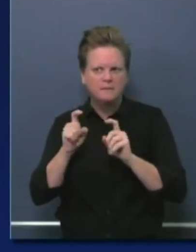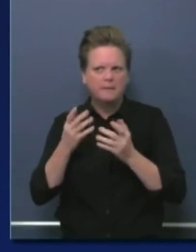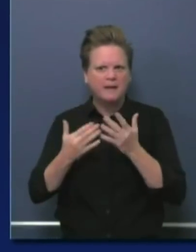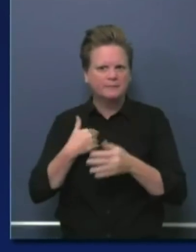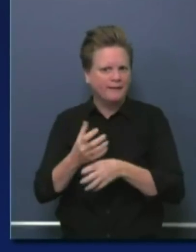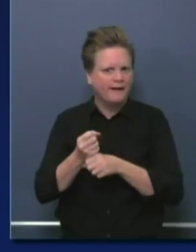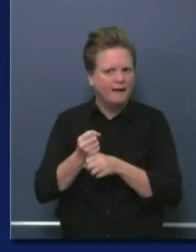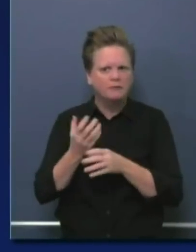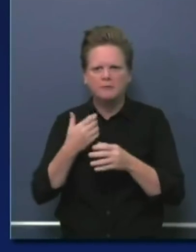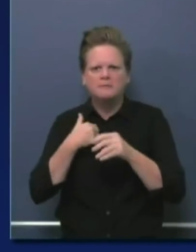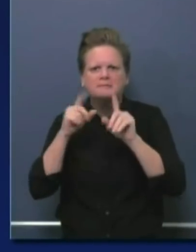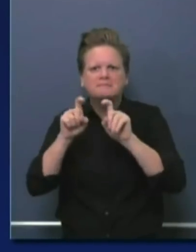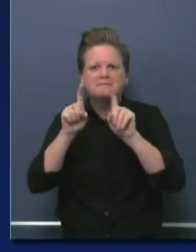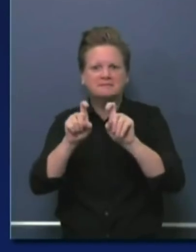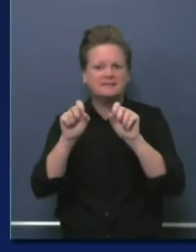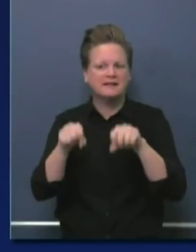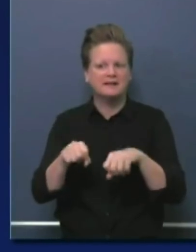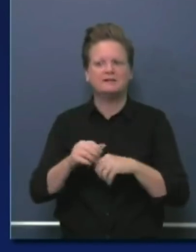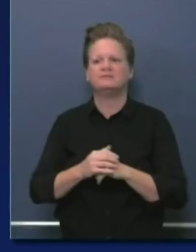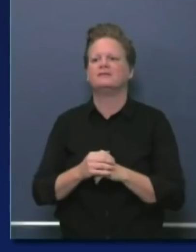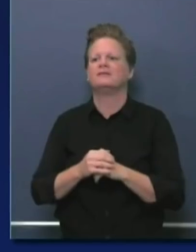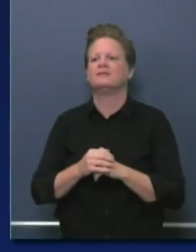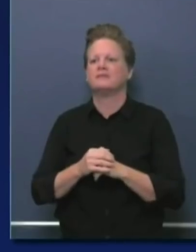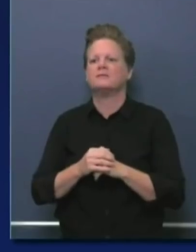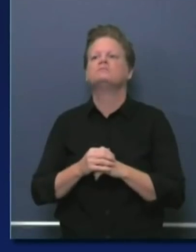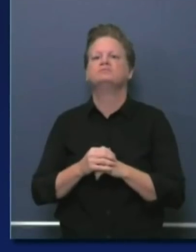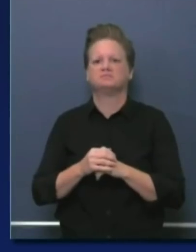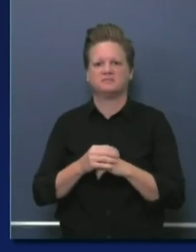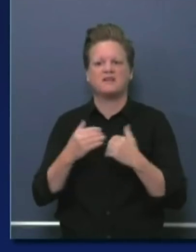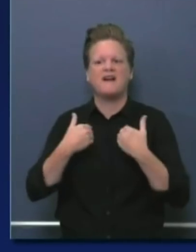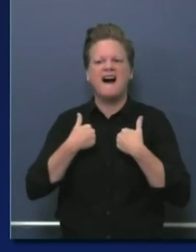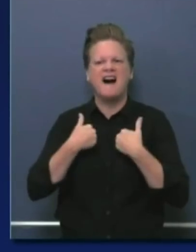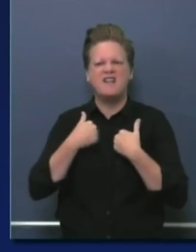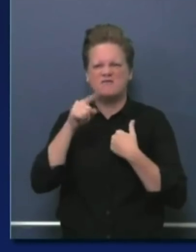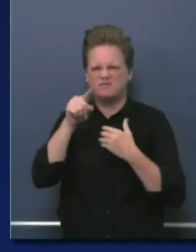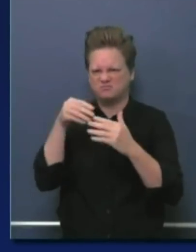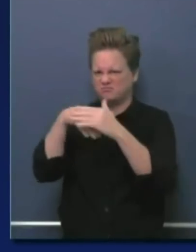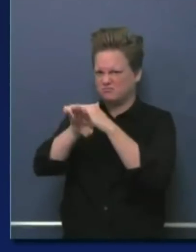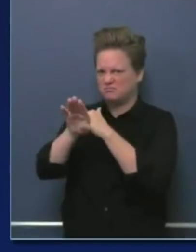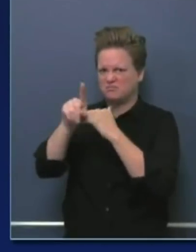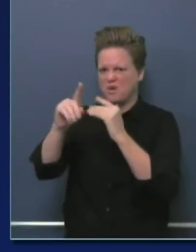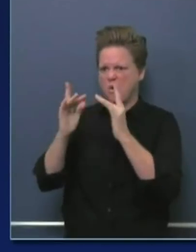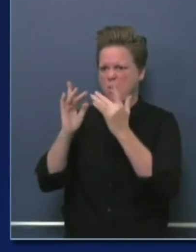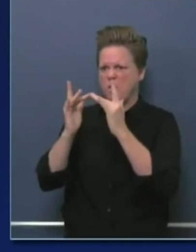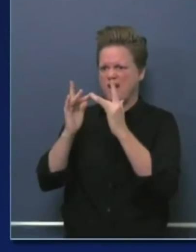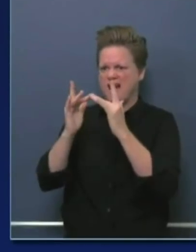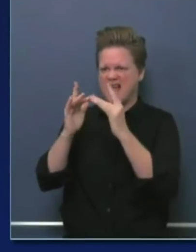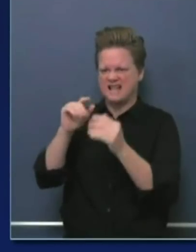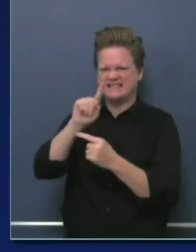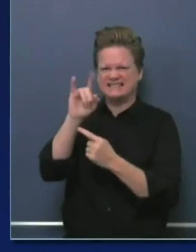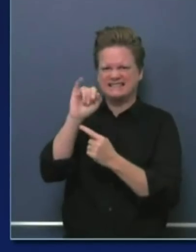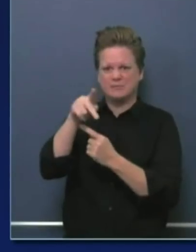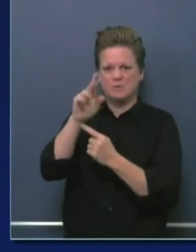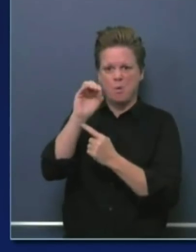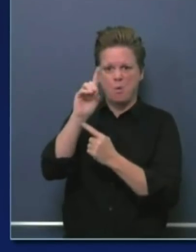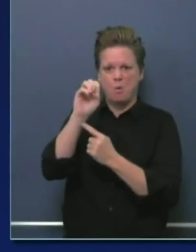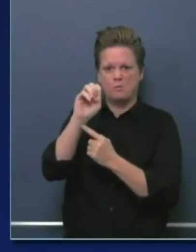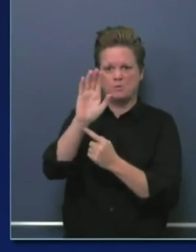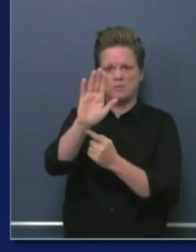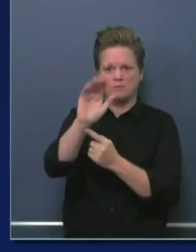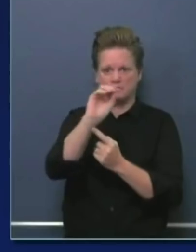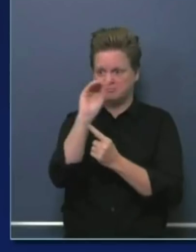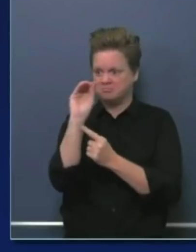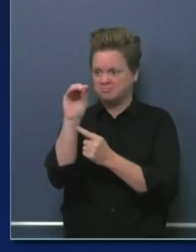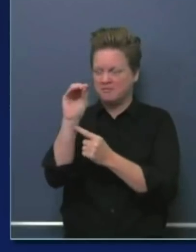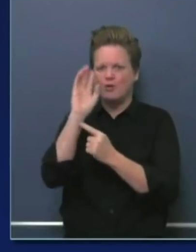now find the location by simply pressing in your zip code. You can provide more information if you wish, but if you just start